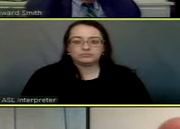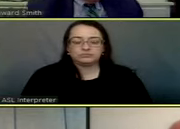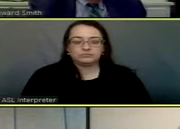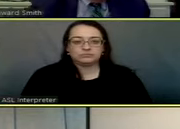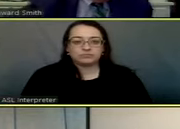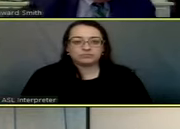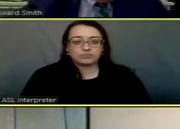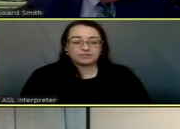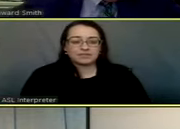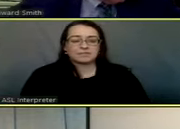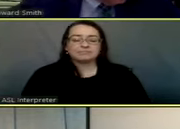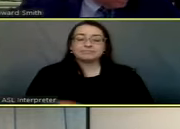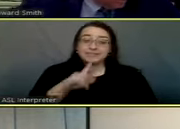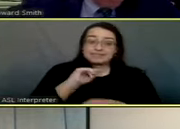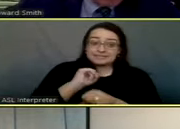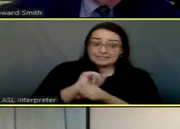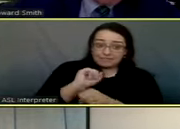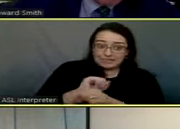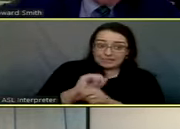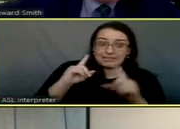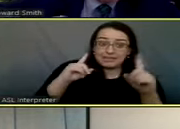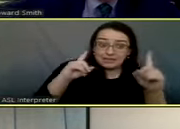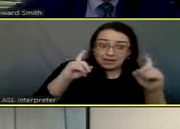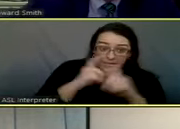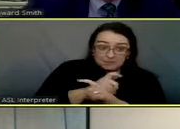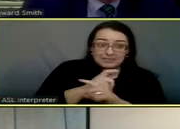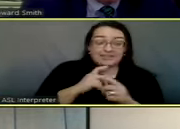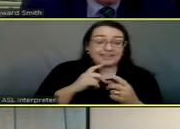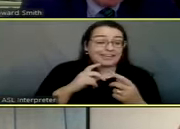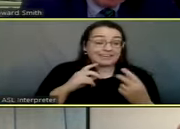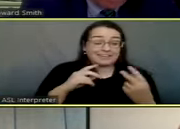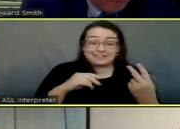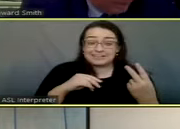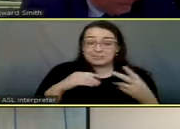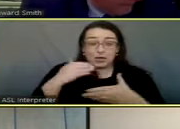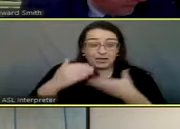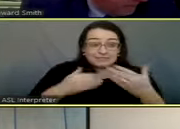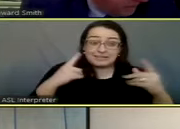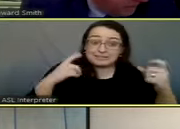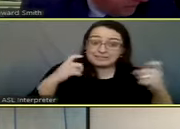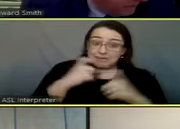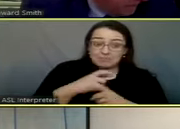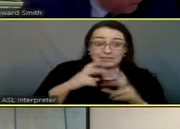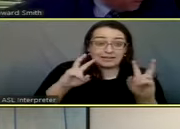Definitely a complicated process about a complicated subject. It is.